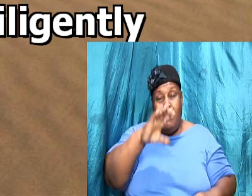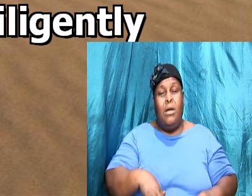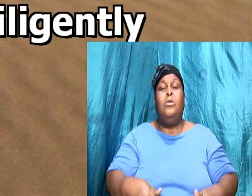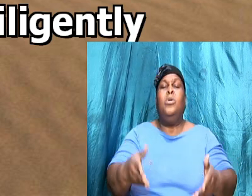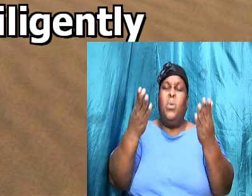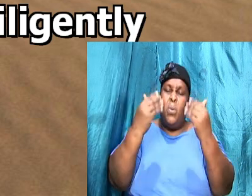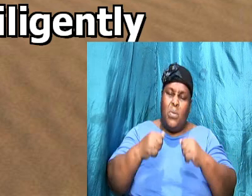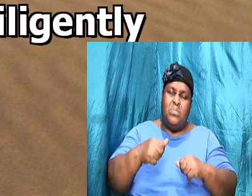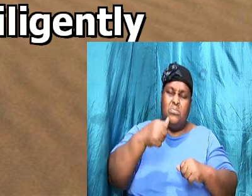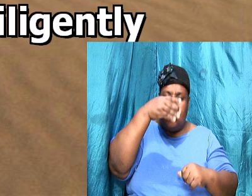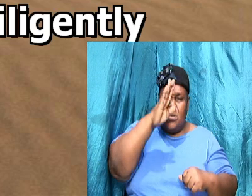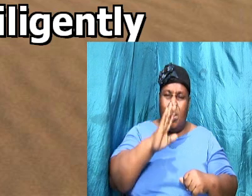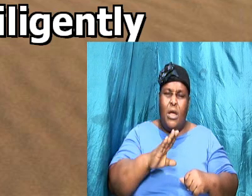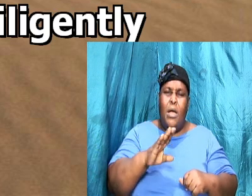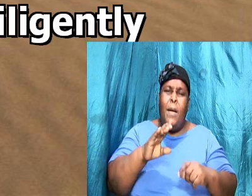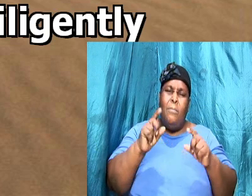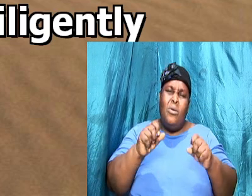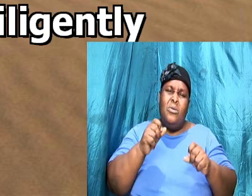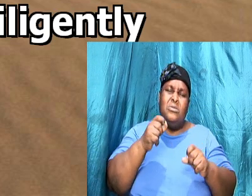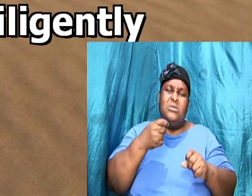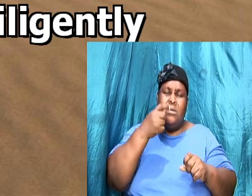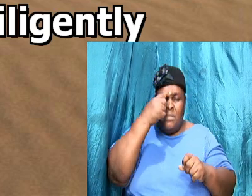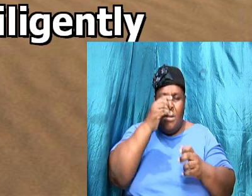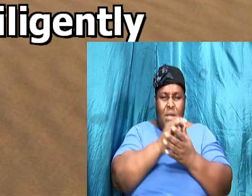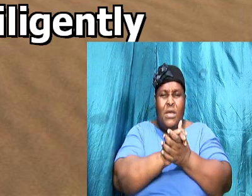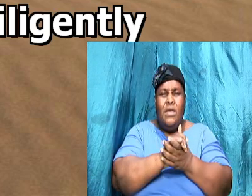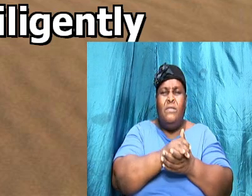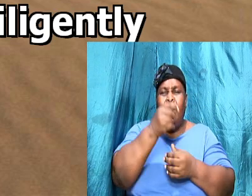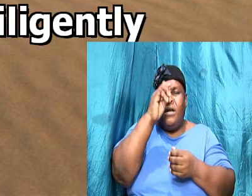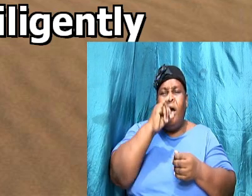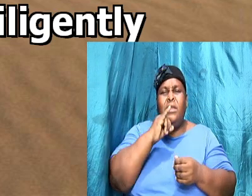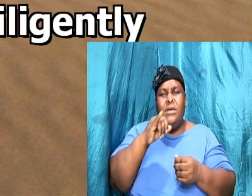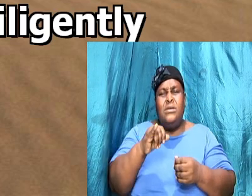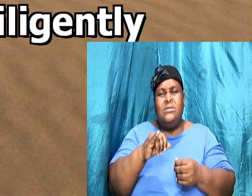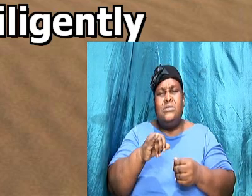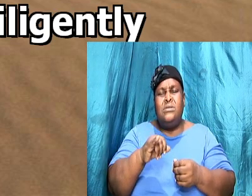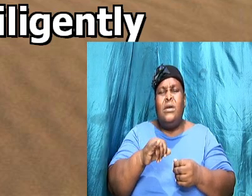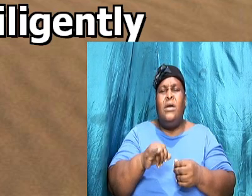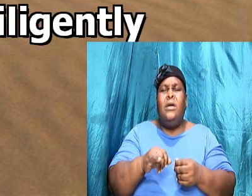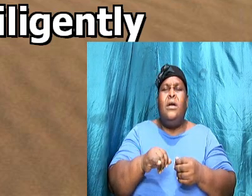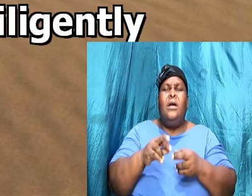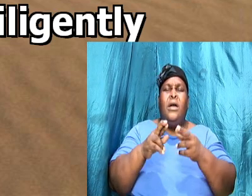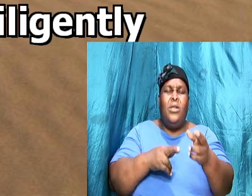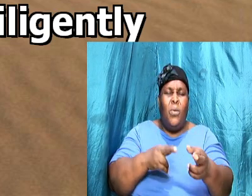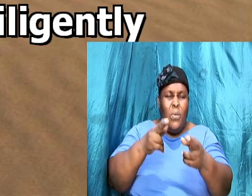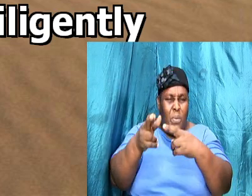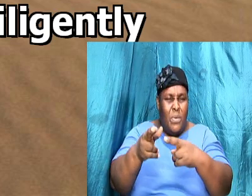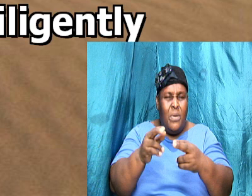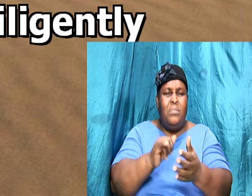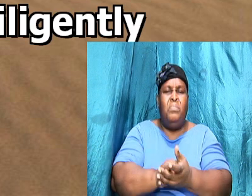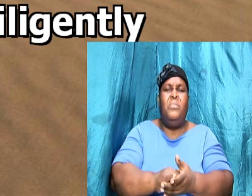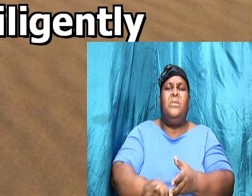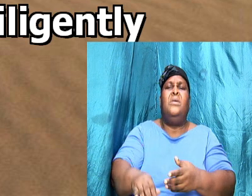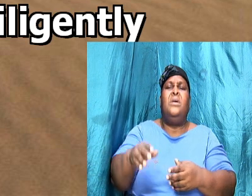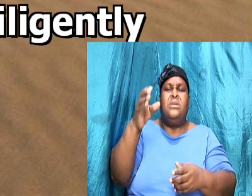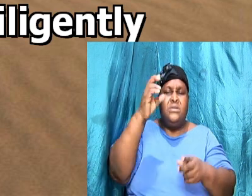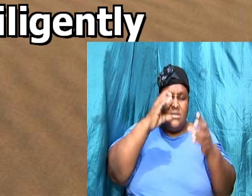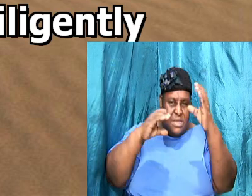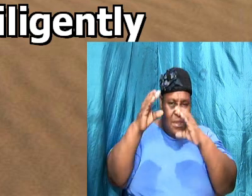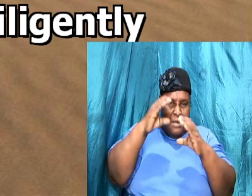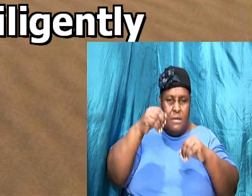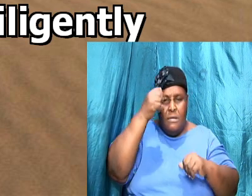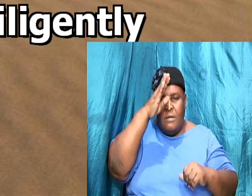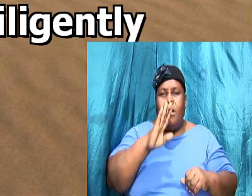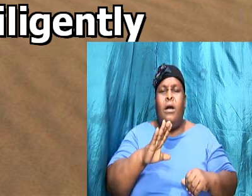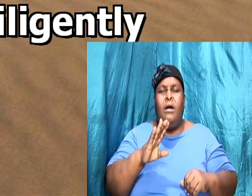must first believe that God is and that God is a reward of them that diligently seek